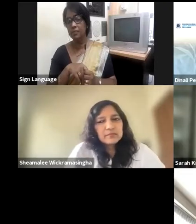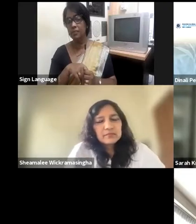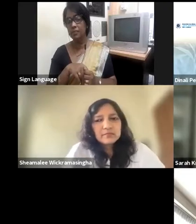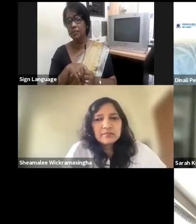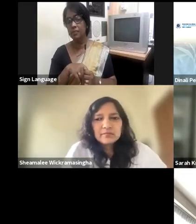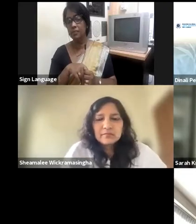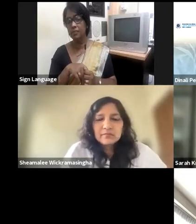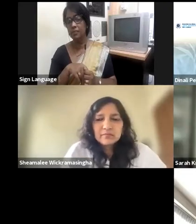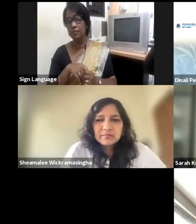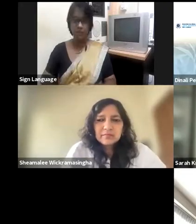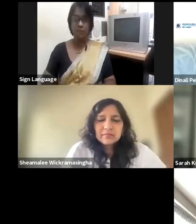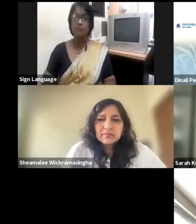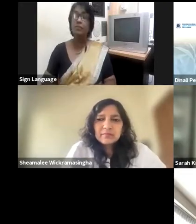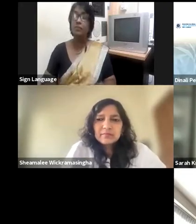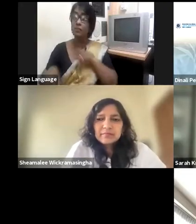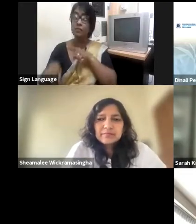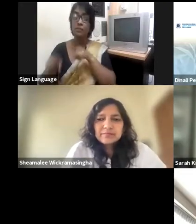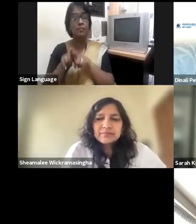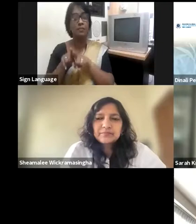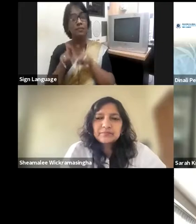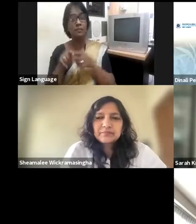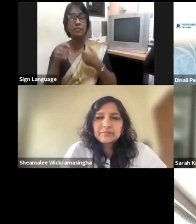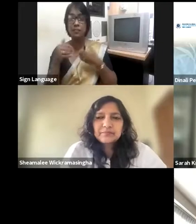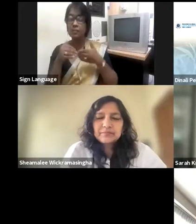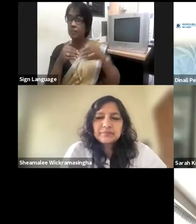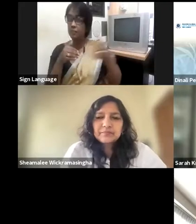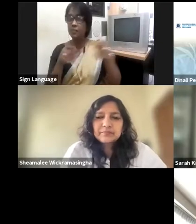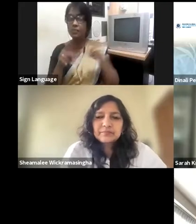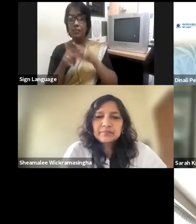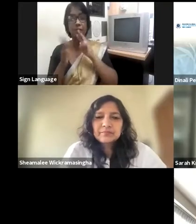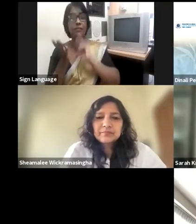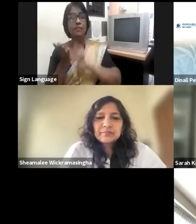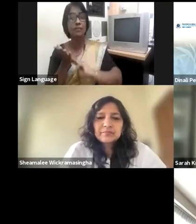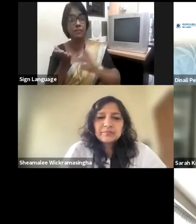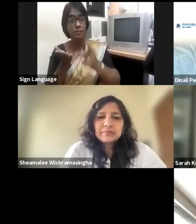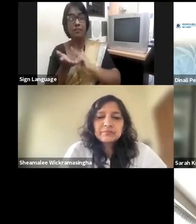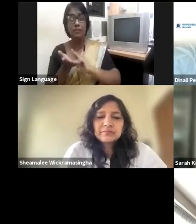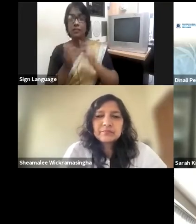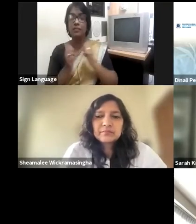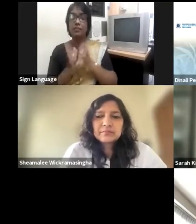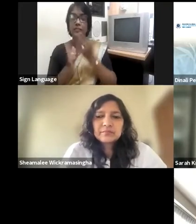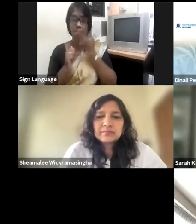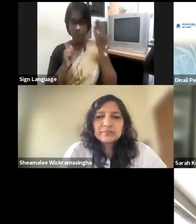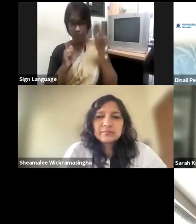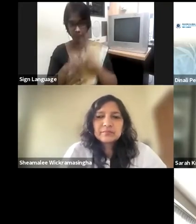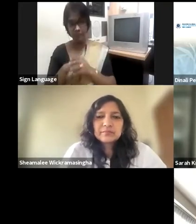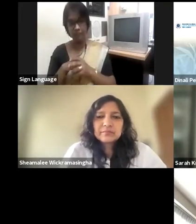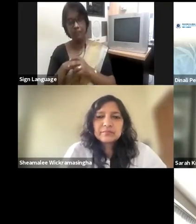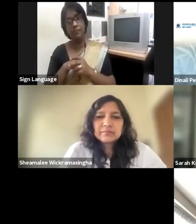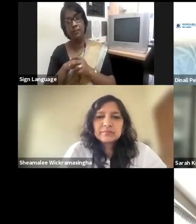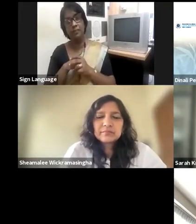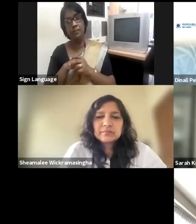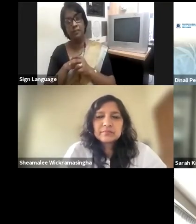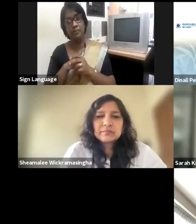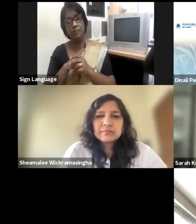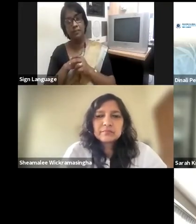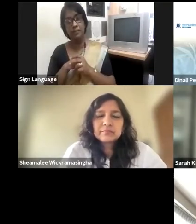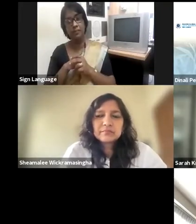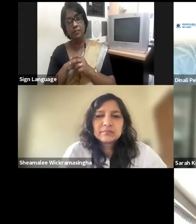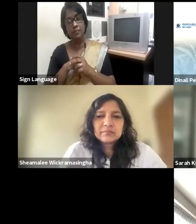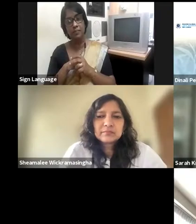changes that a lot of the panellists have alluded to today and working with communities and working with the surrounding environment of the company